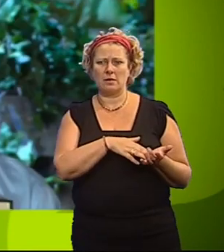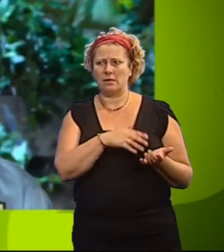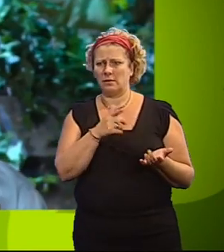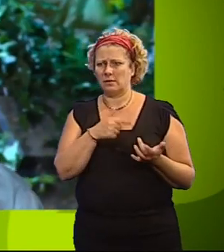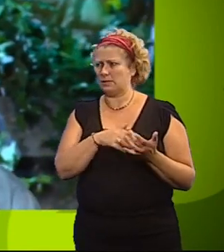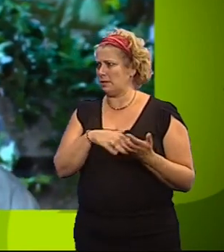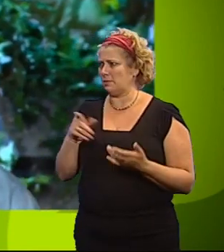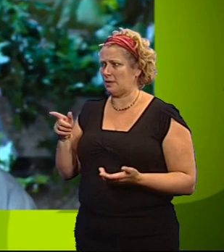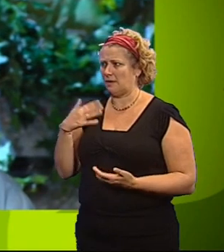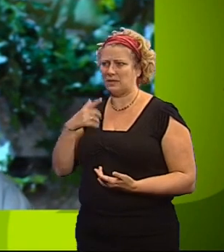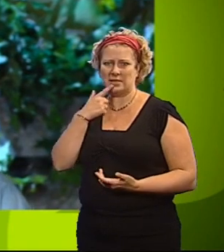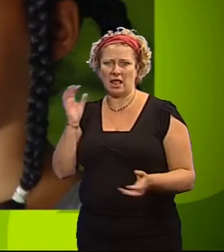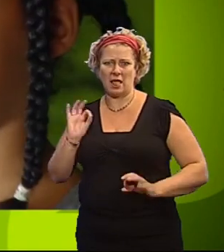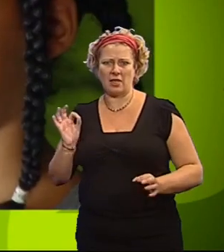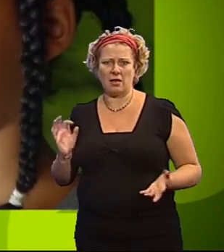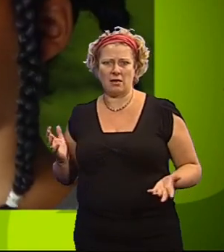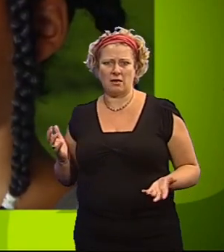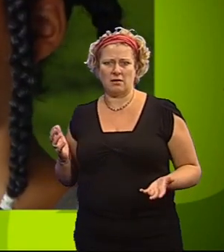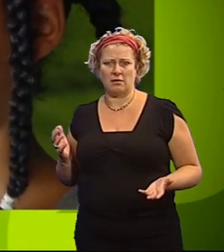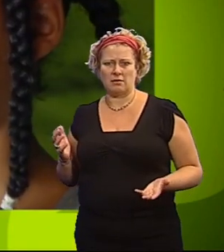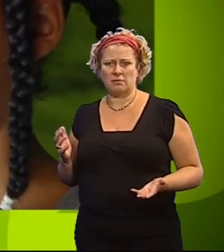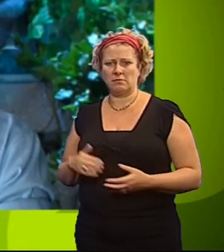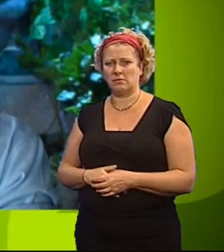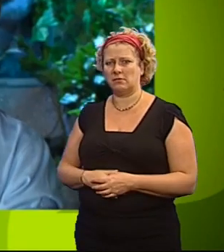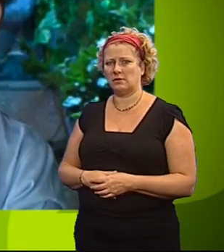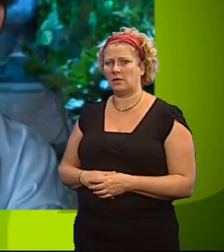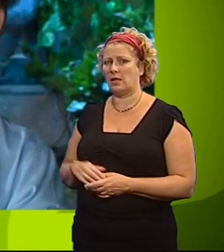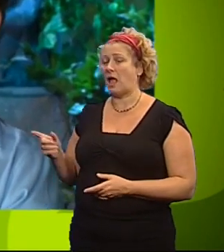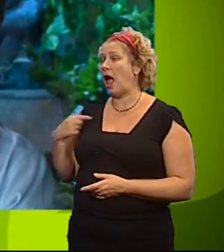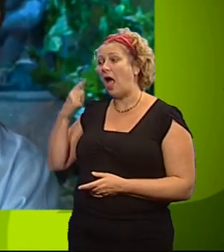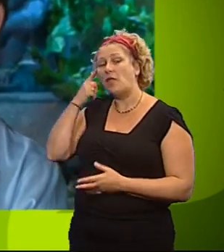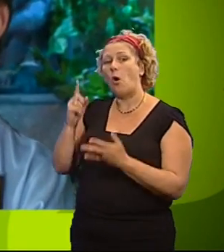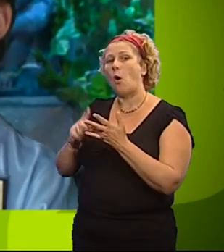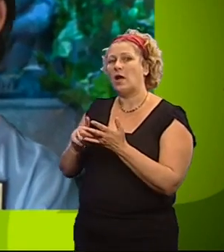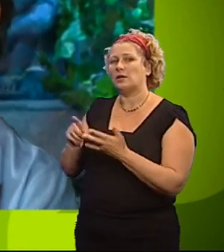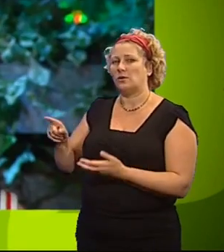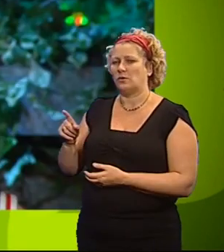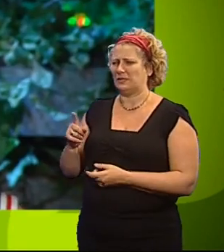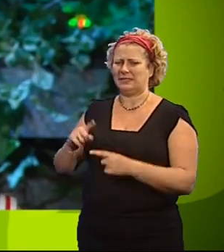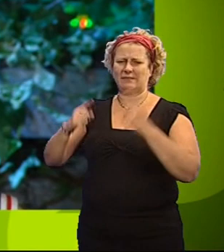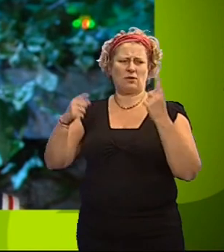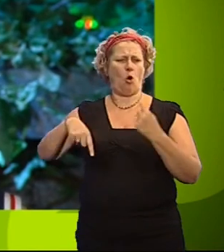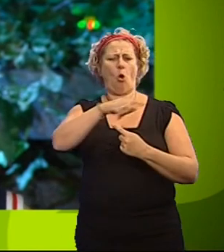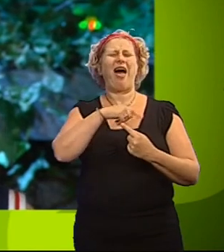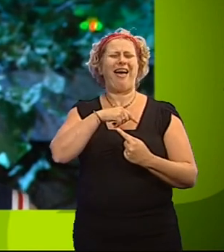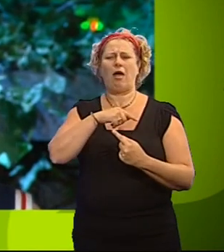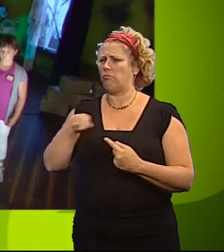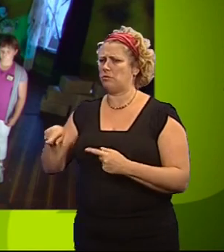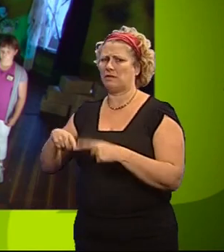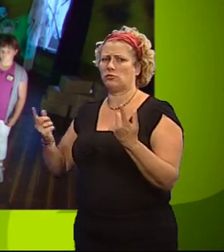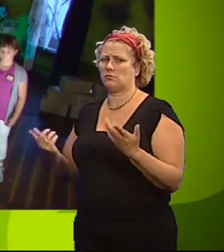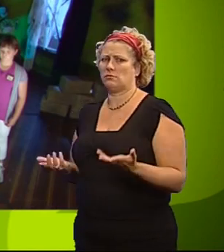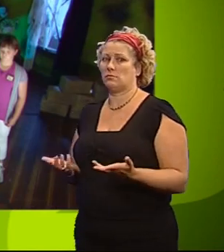I didn't really hear her saying much. Tim. I think the saboteur was Oace because he always had different answers to everyone.